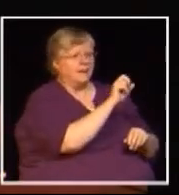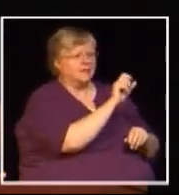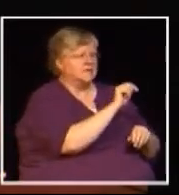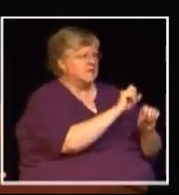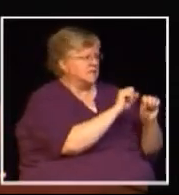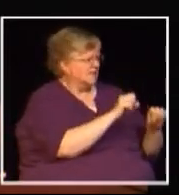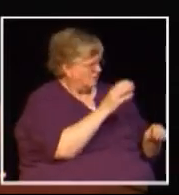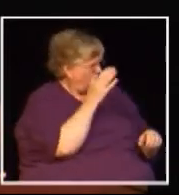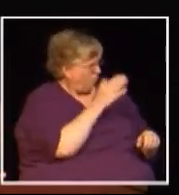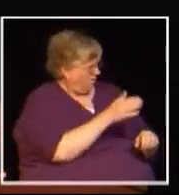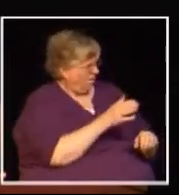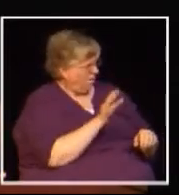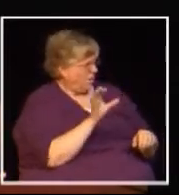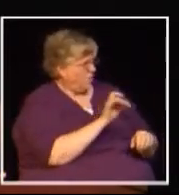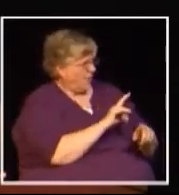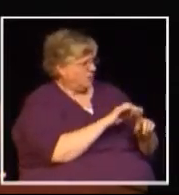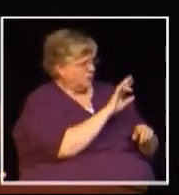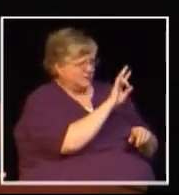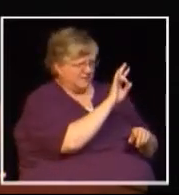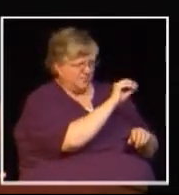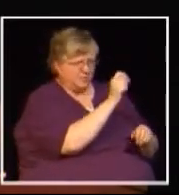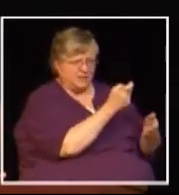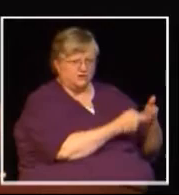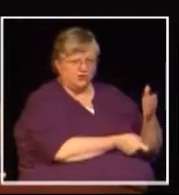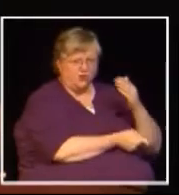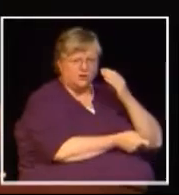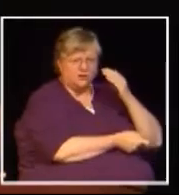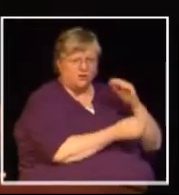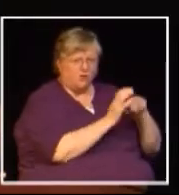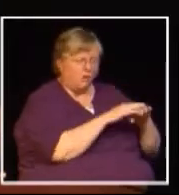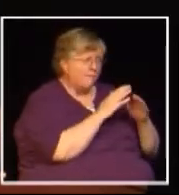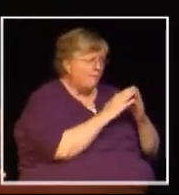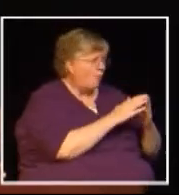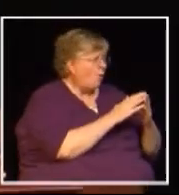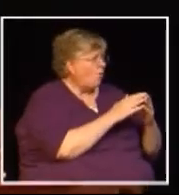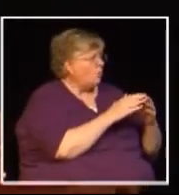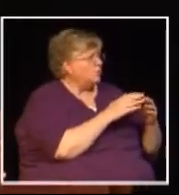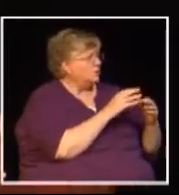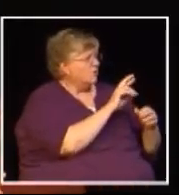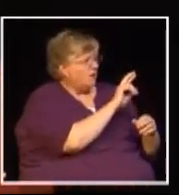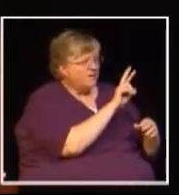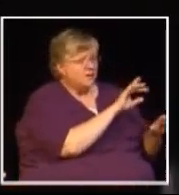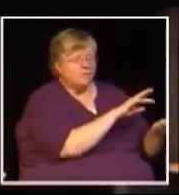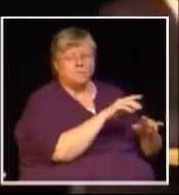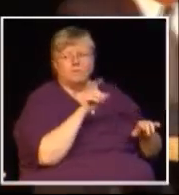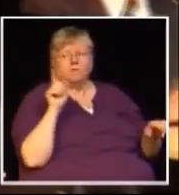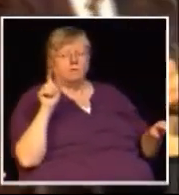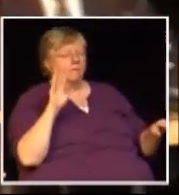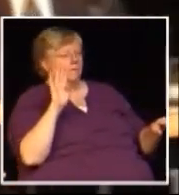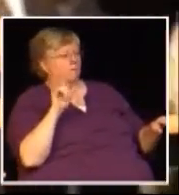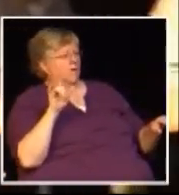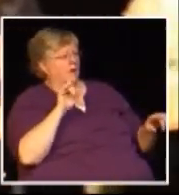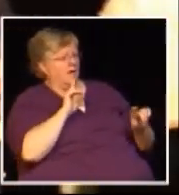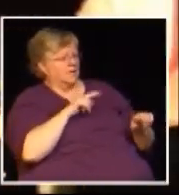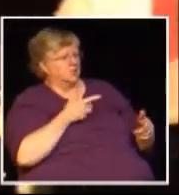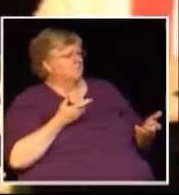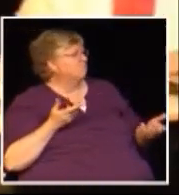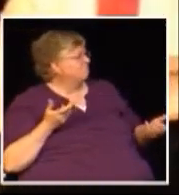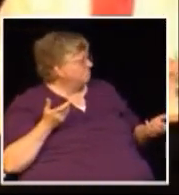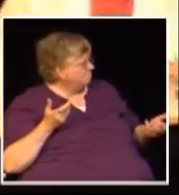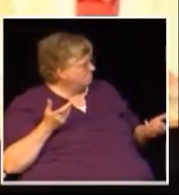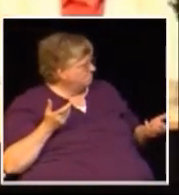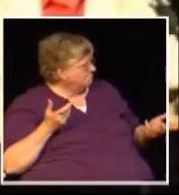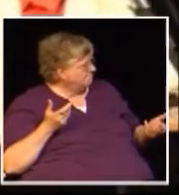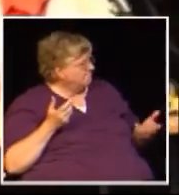GST PST system and successfully scrapped the HST the government nor the